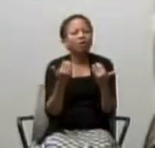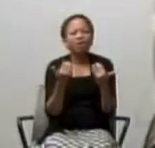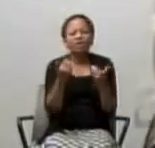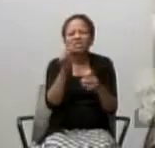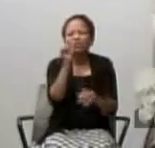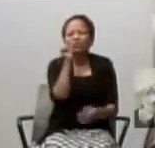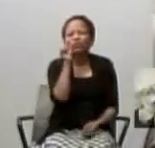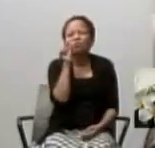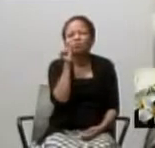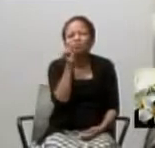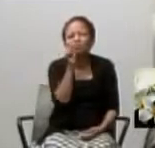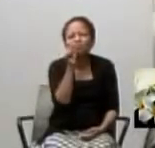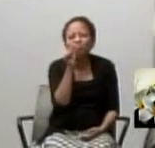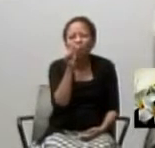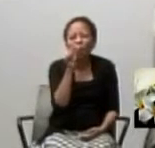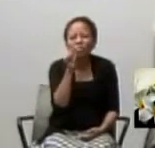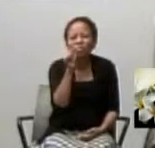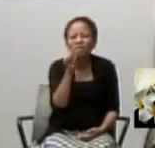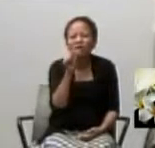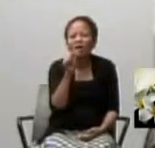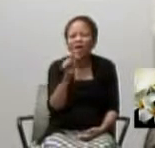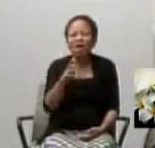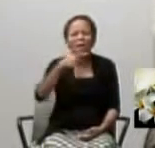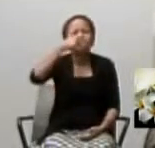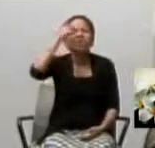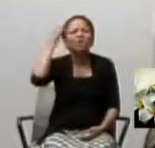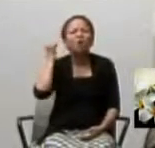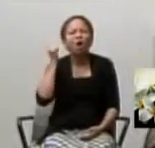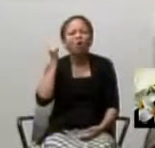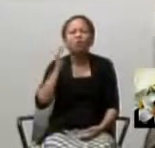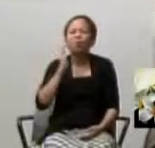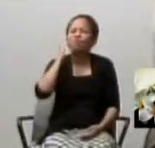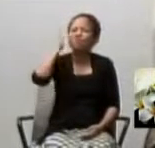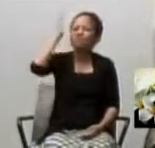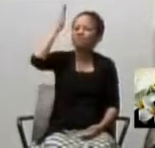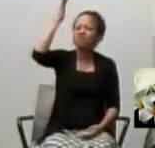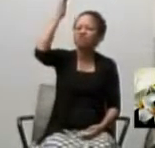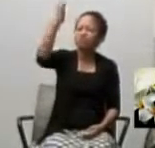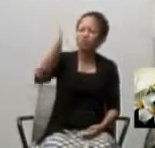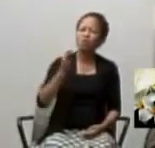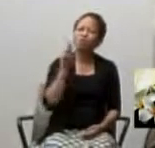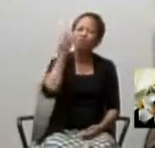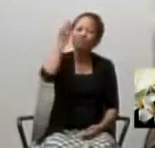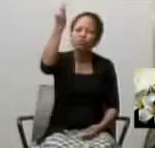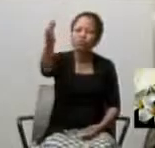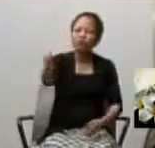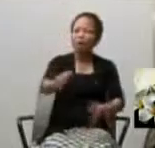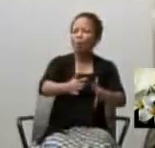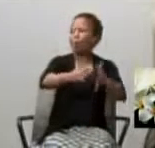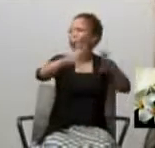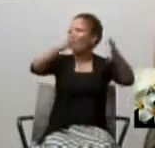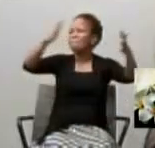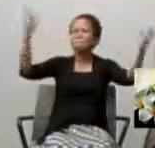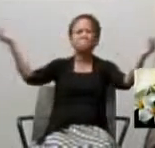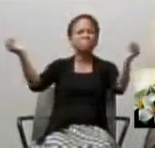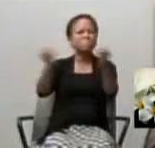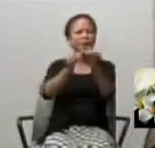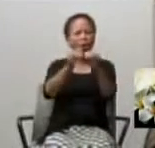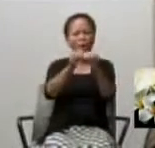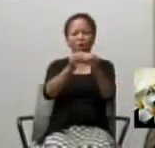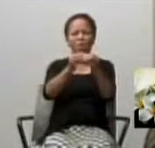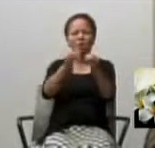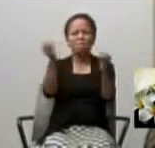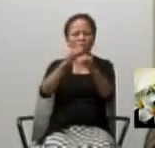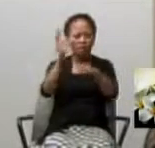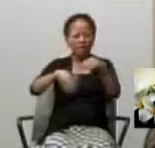be and what we call to become. We can't be more. So Jesus leaves